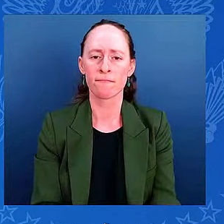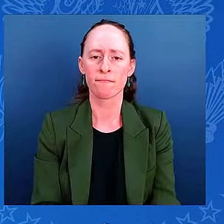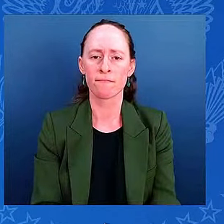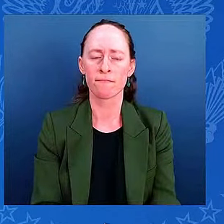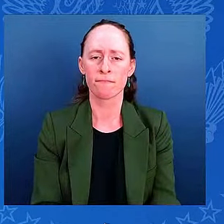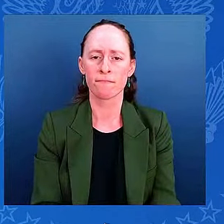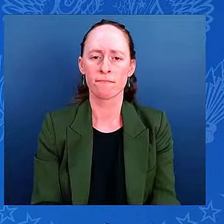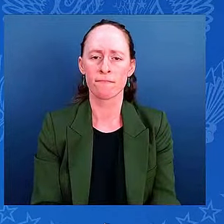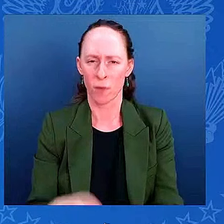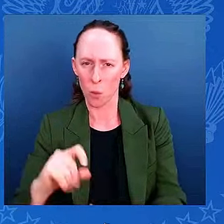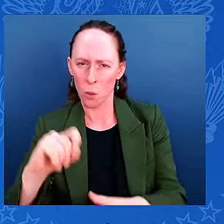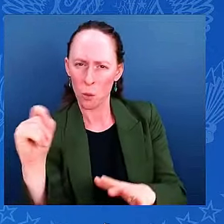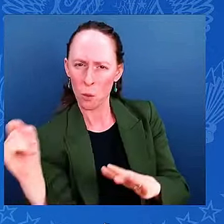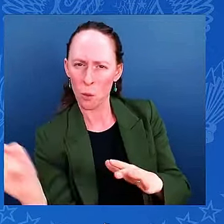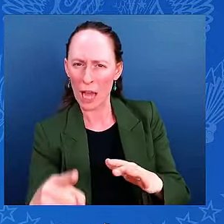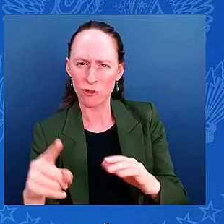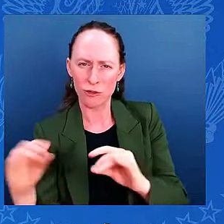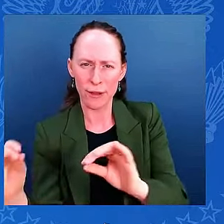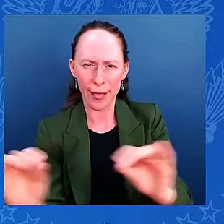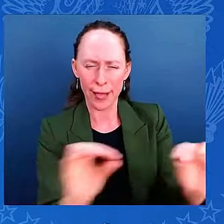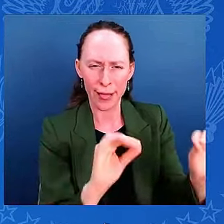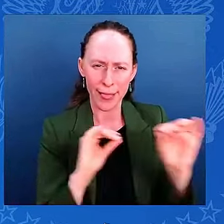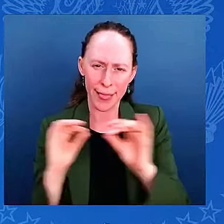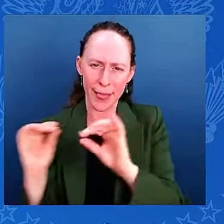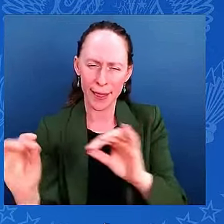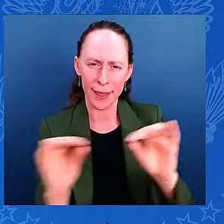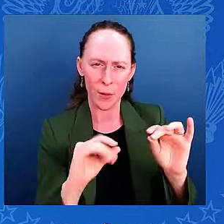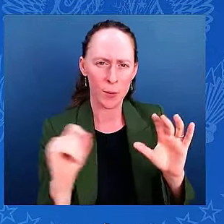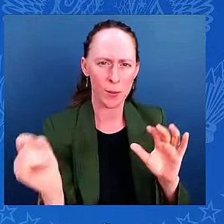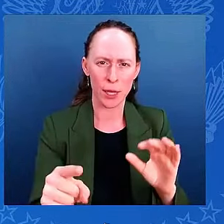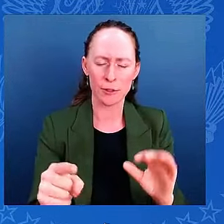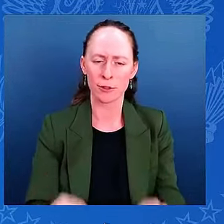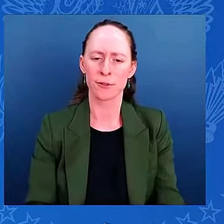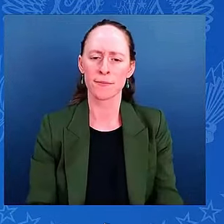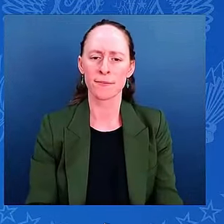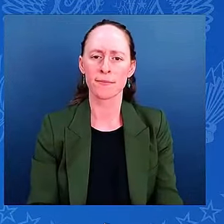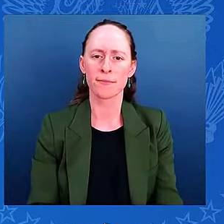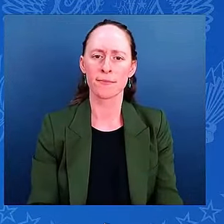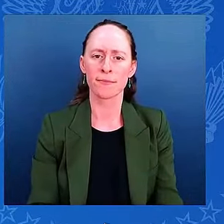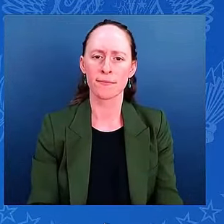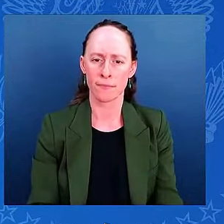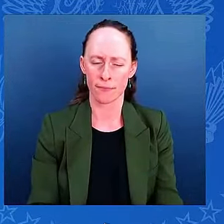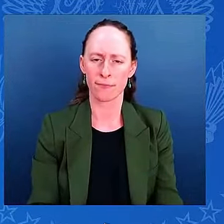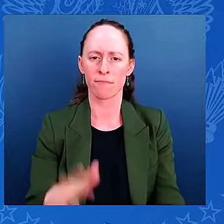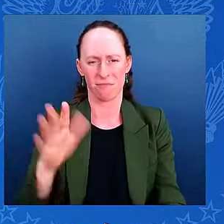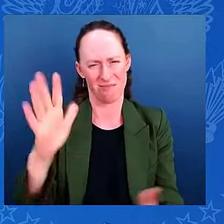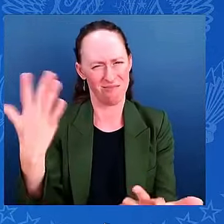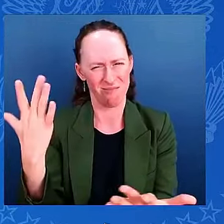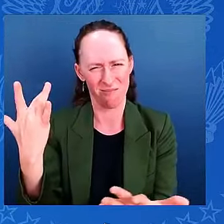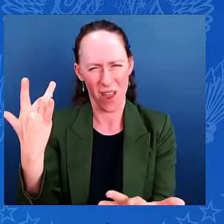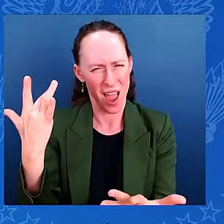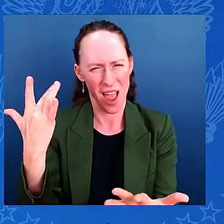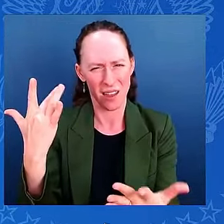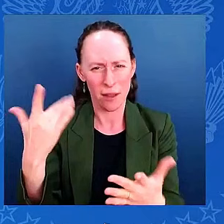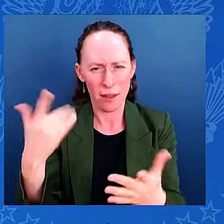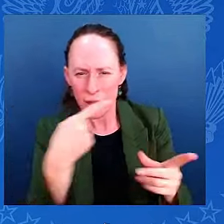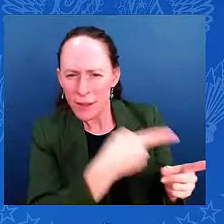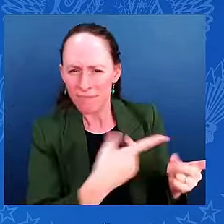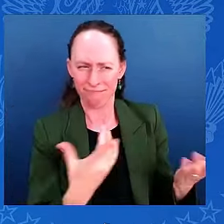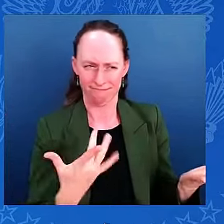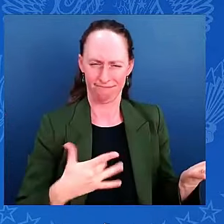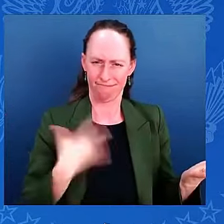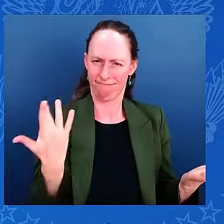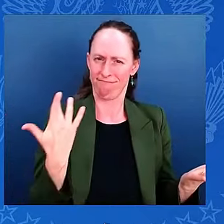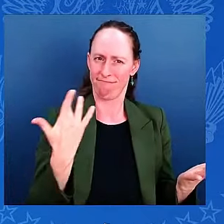President Putin during the height of the pandemic? Do you have a comment, sir? Why do you think Trump is spreading misinformation?